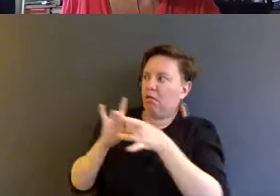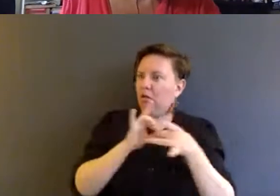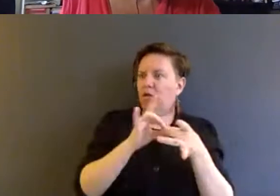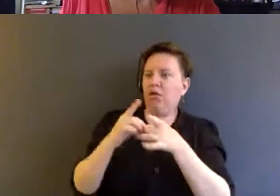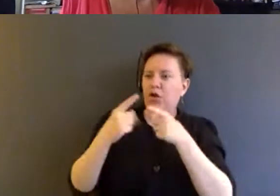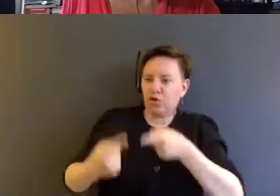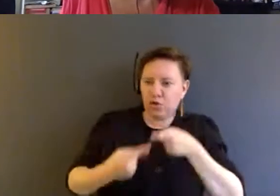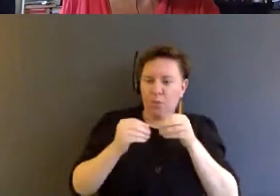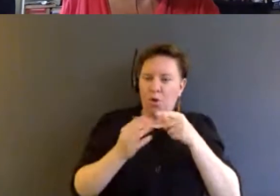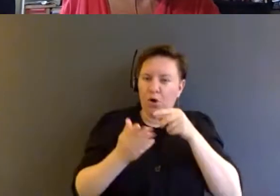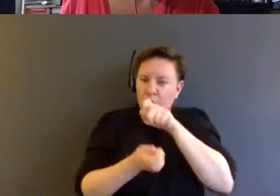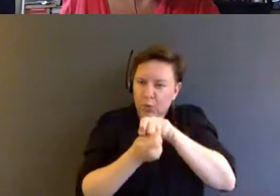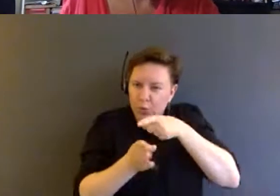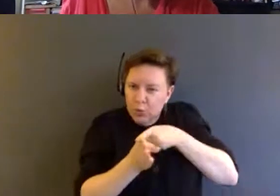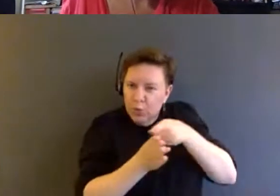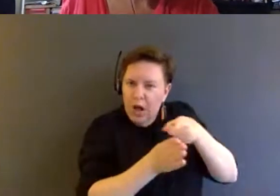tactics and analysis.